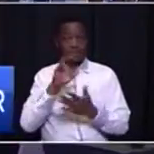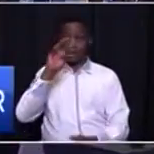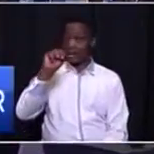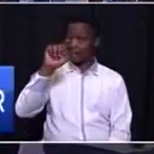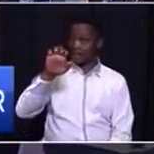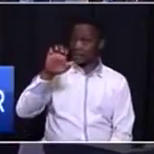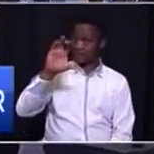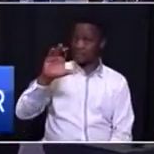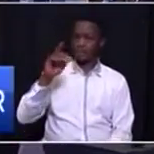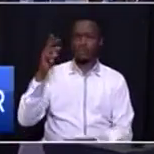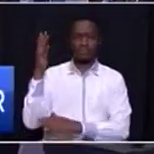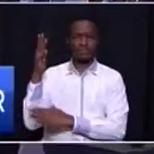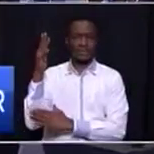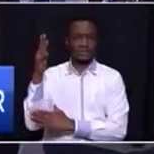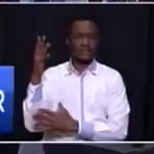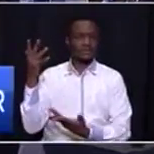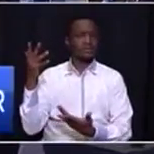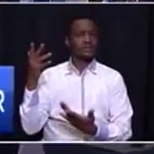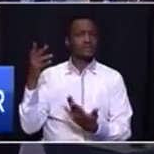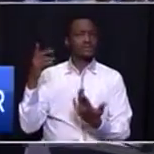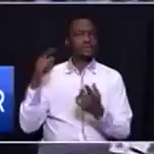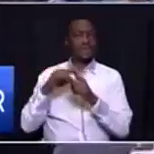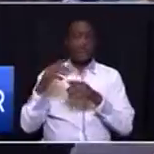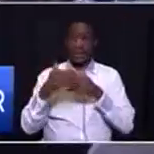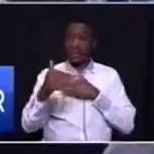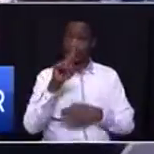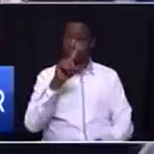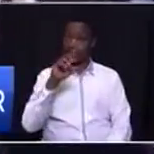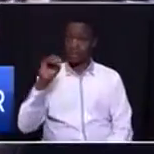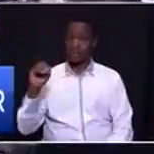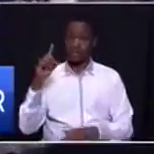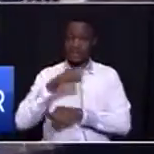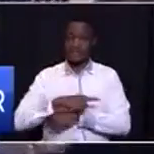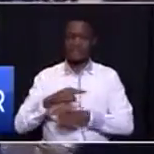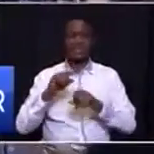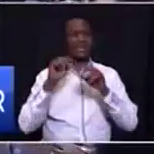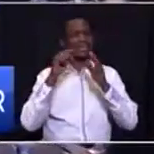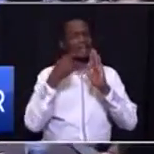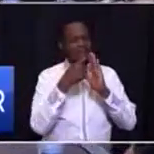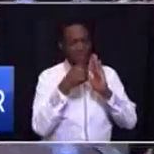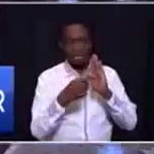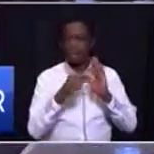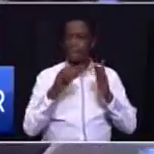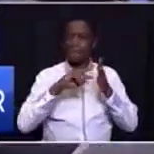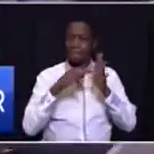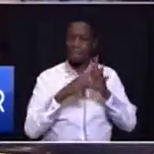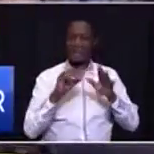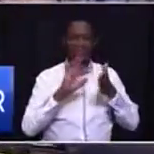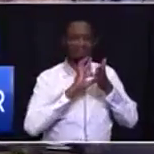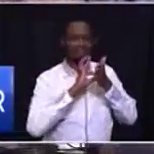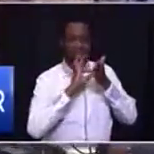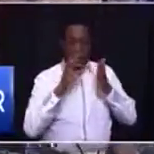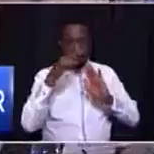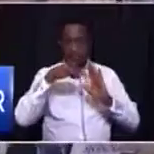to the Executive Council in the next 100 days a detailed plan that